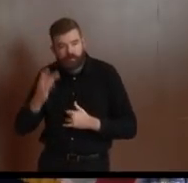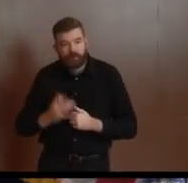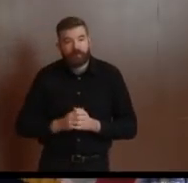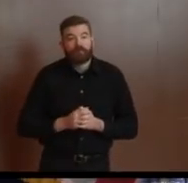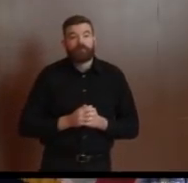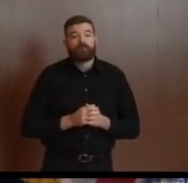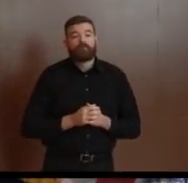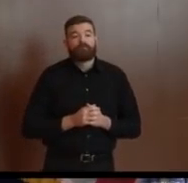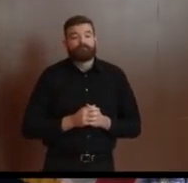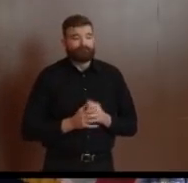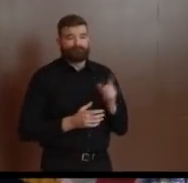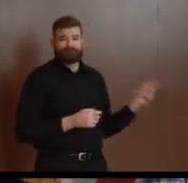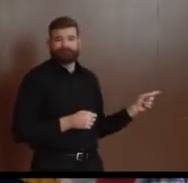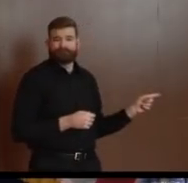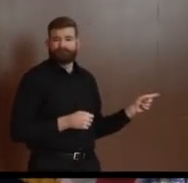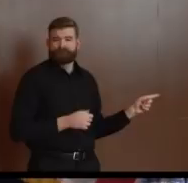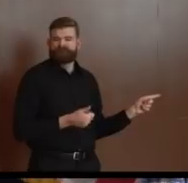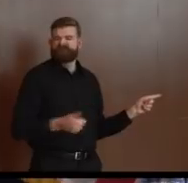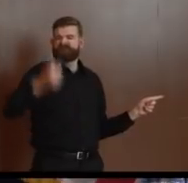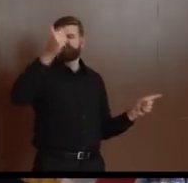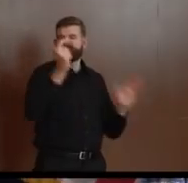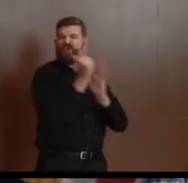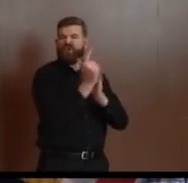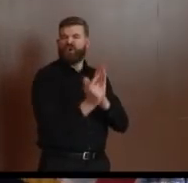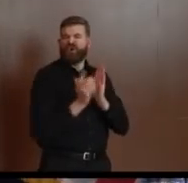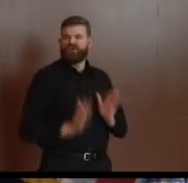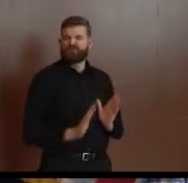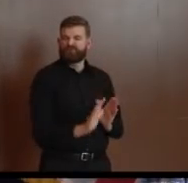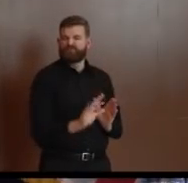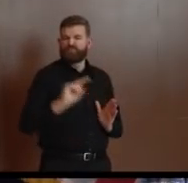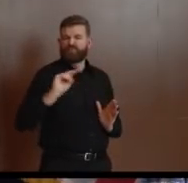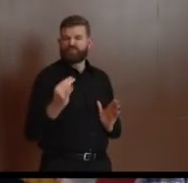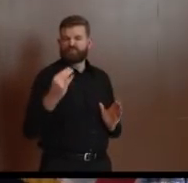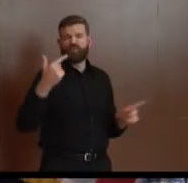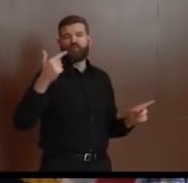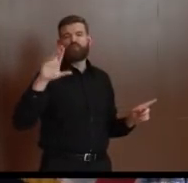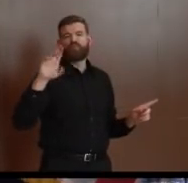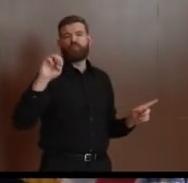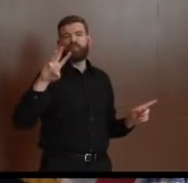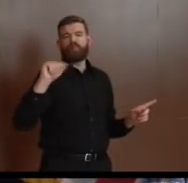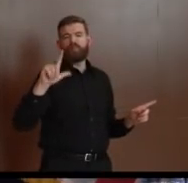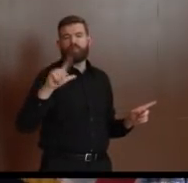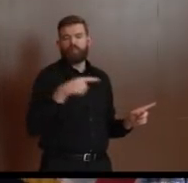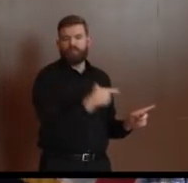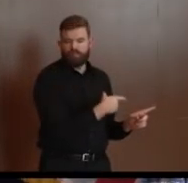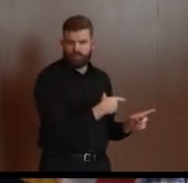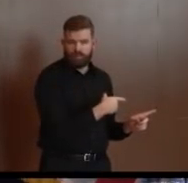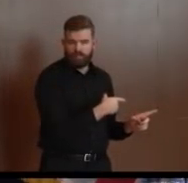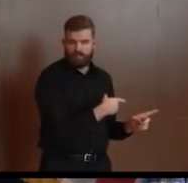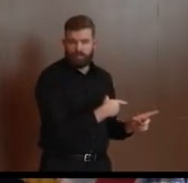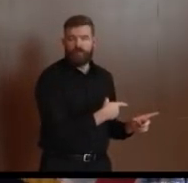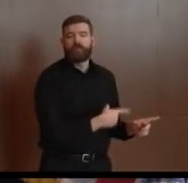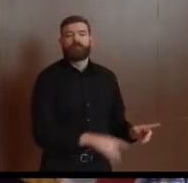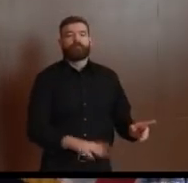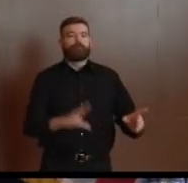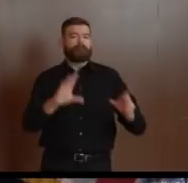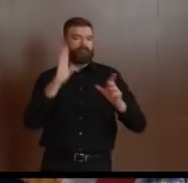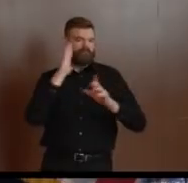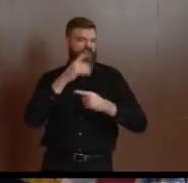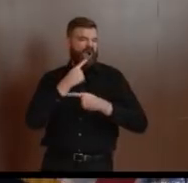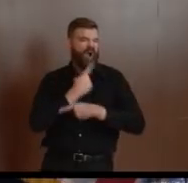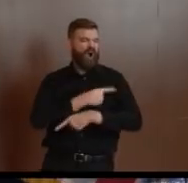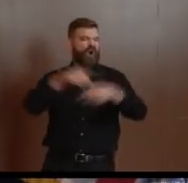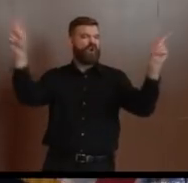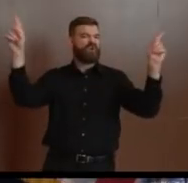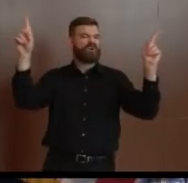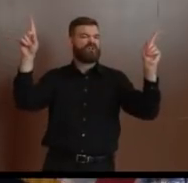offenders will be – was that this morning, Gabir? The process has started this morning. Offender – low-level – certain low-level